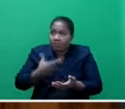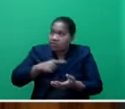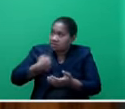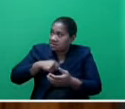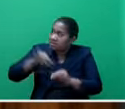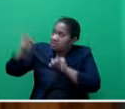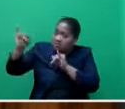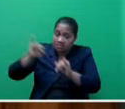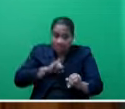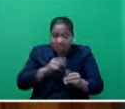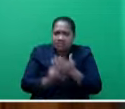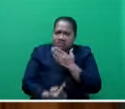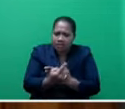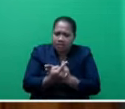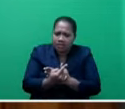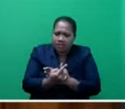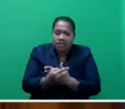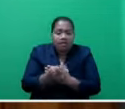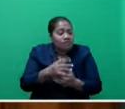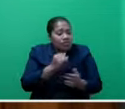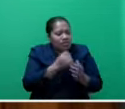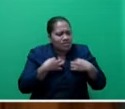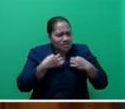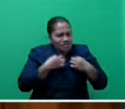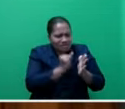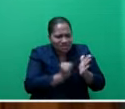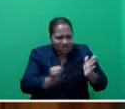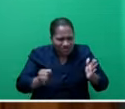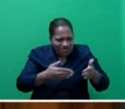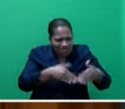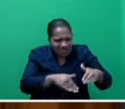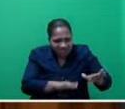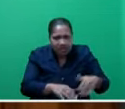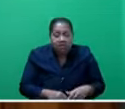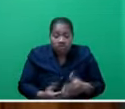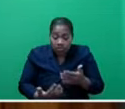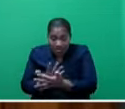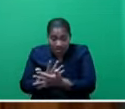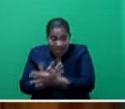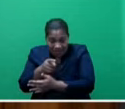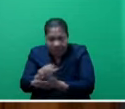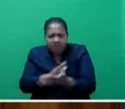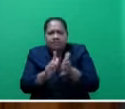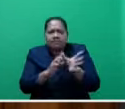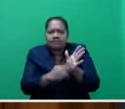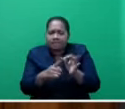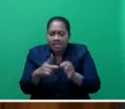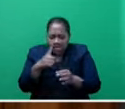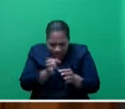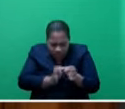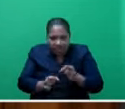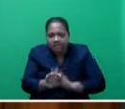as an input for the garment industry. Hemp could replace cotton and polyester as a major input, thereby